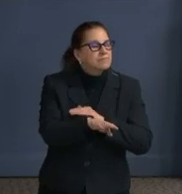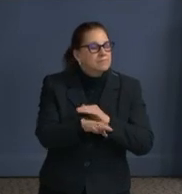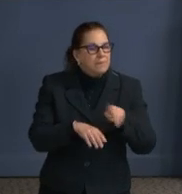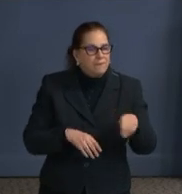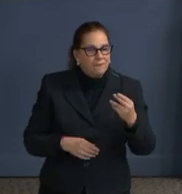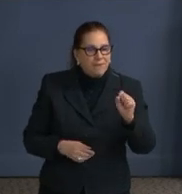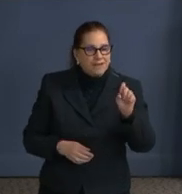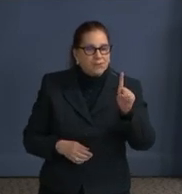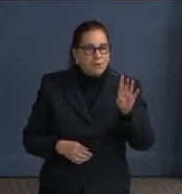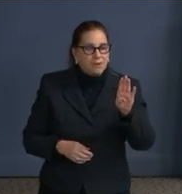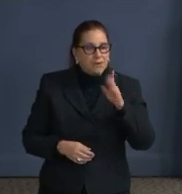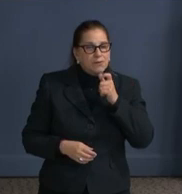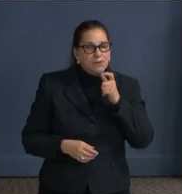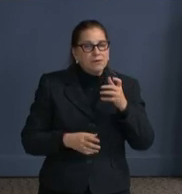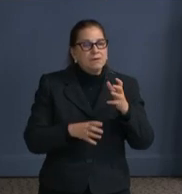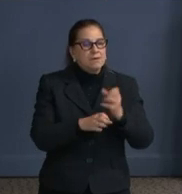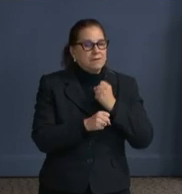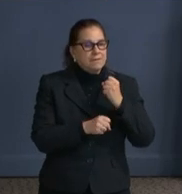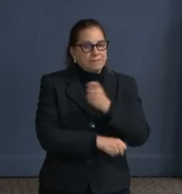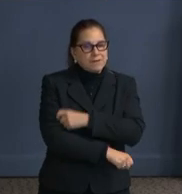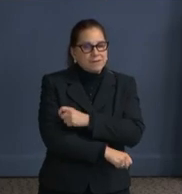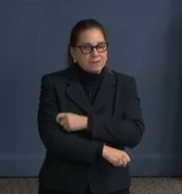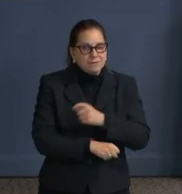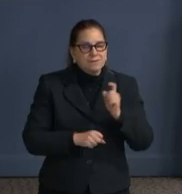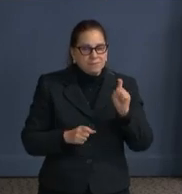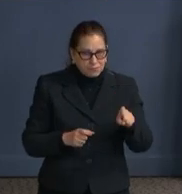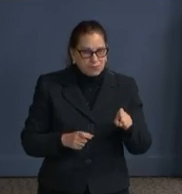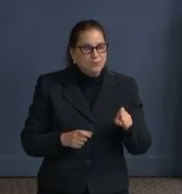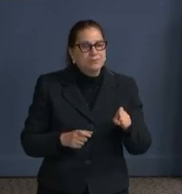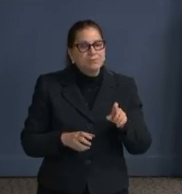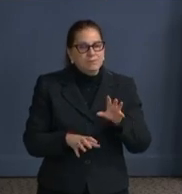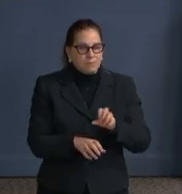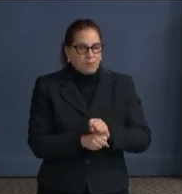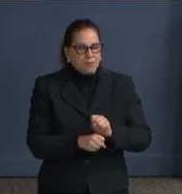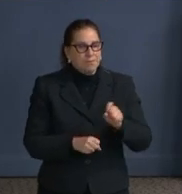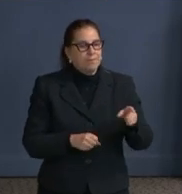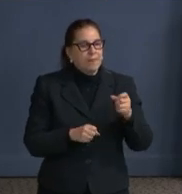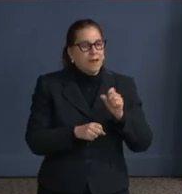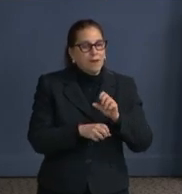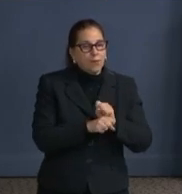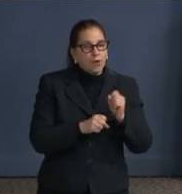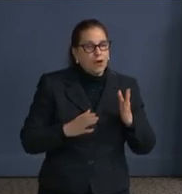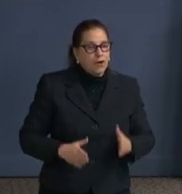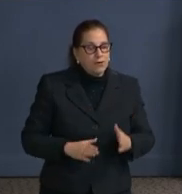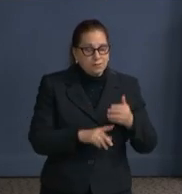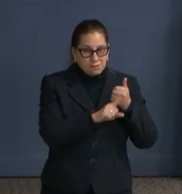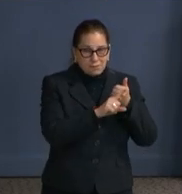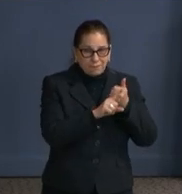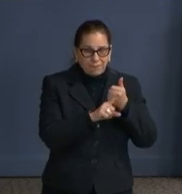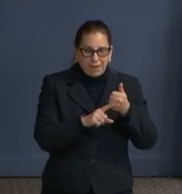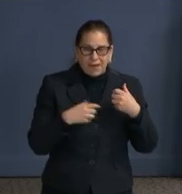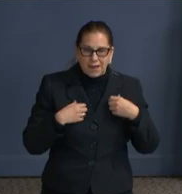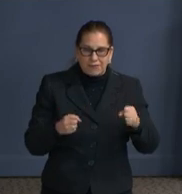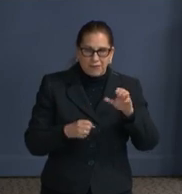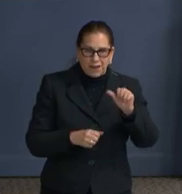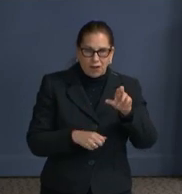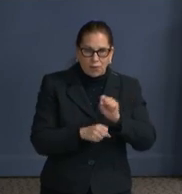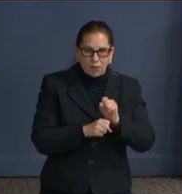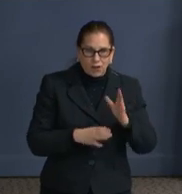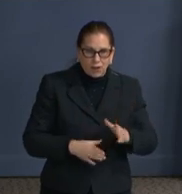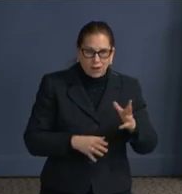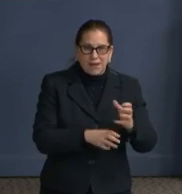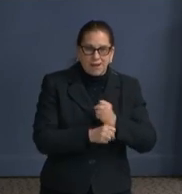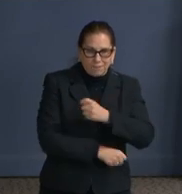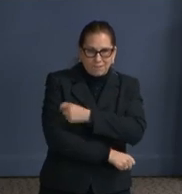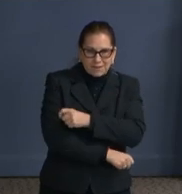and tiers 2, we were vaccinating healthcare workers in phase 1A. The majority of those healthcare workers were not district